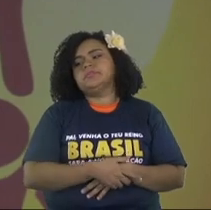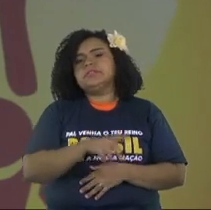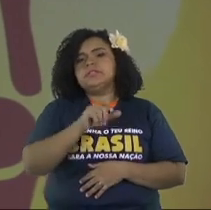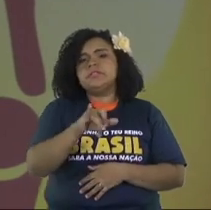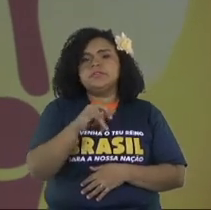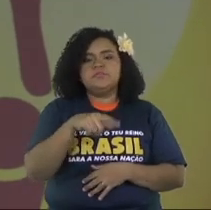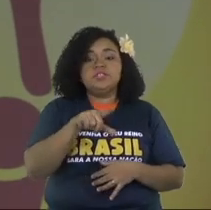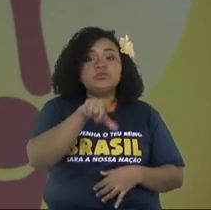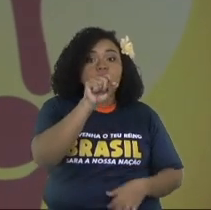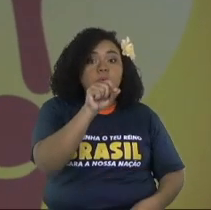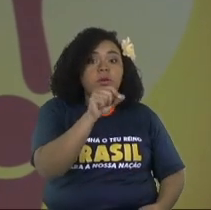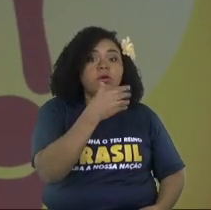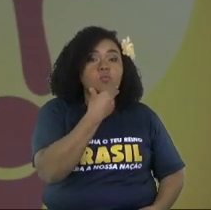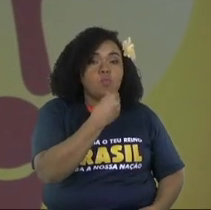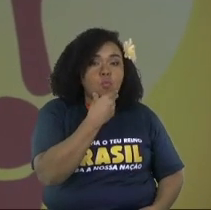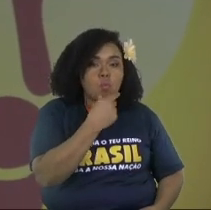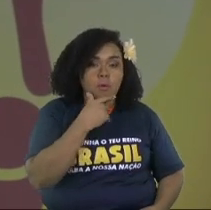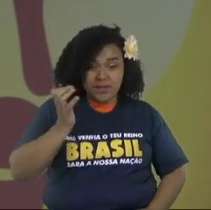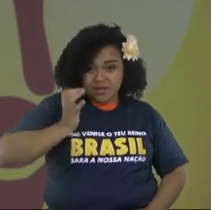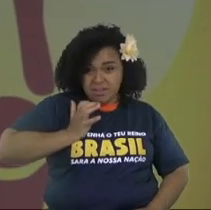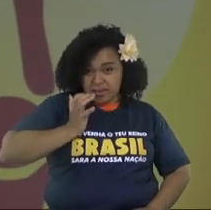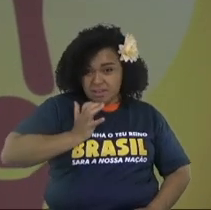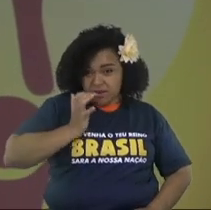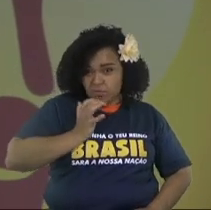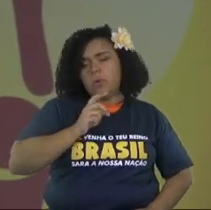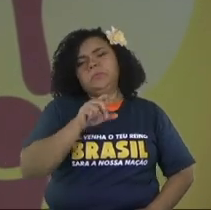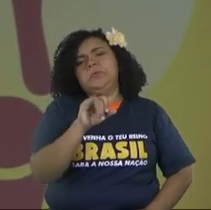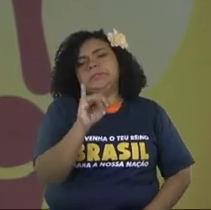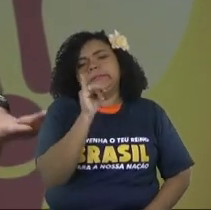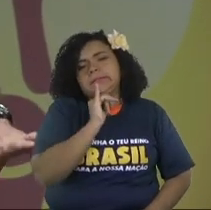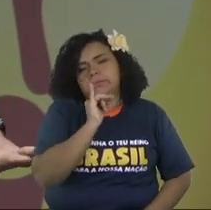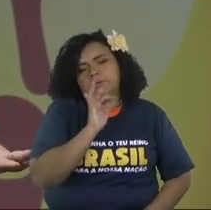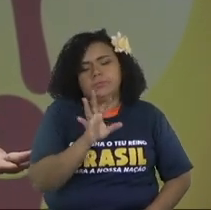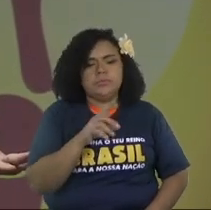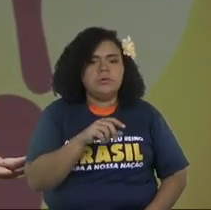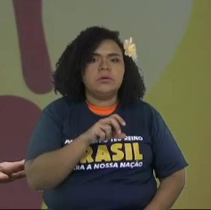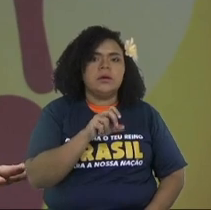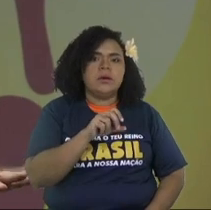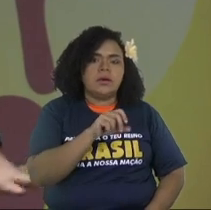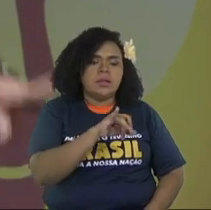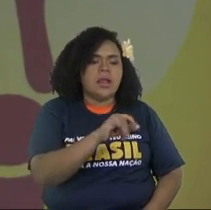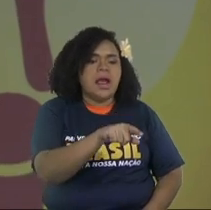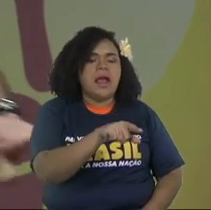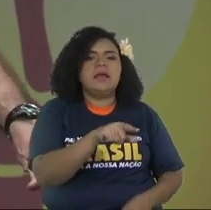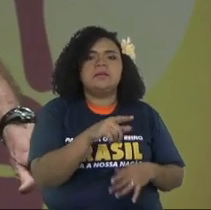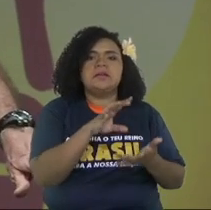Would you rather be married with a